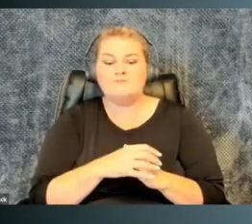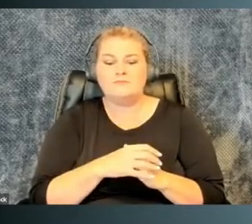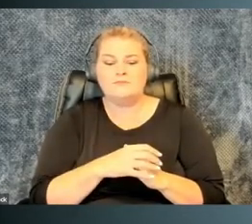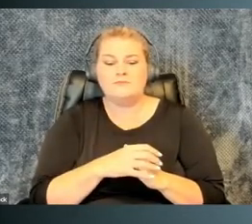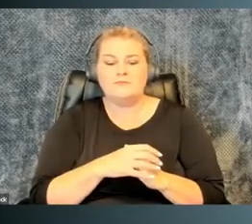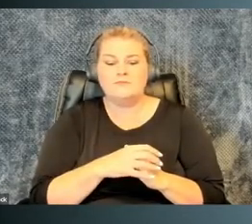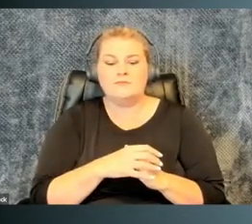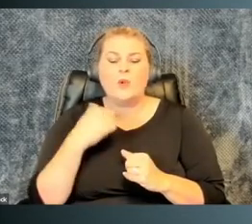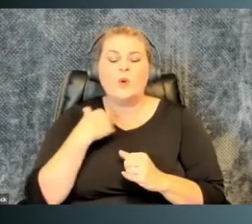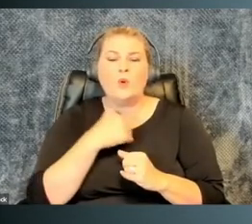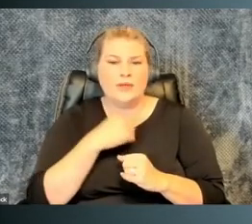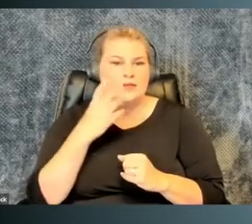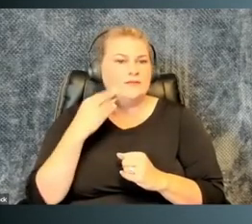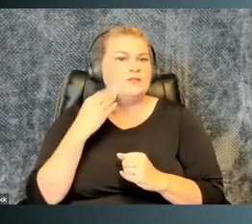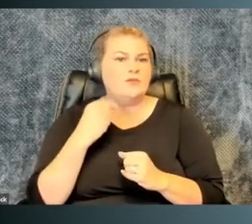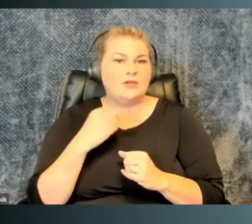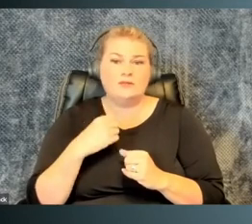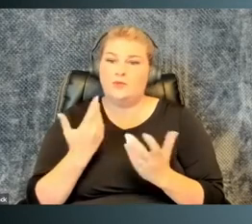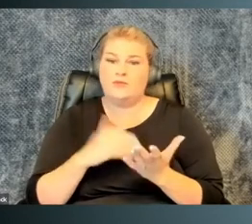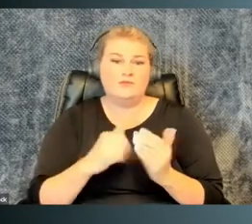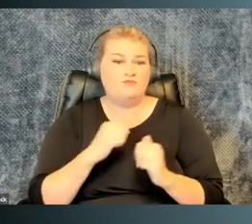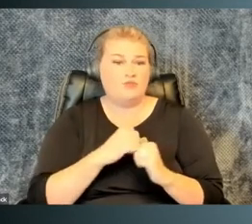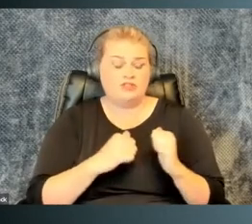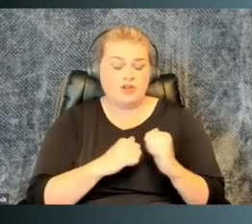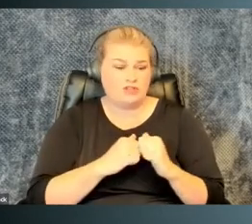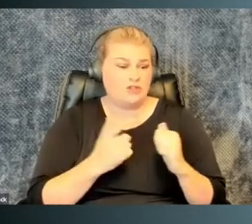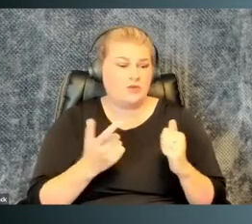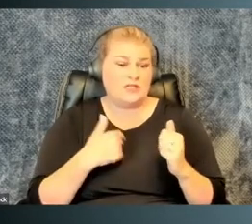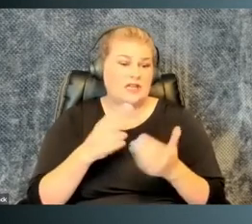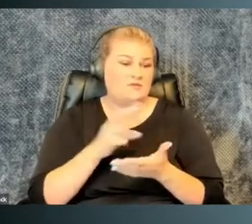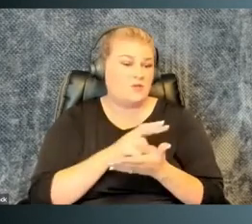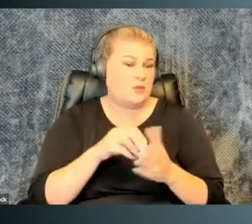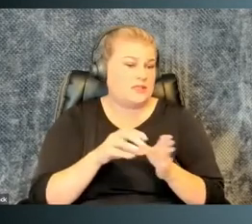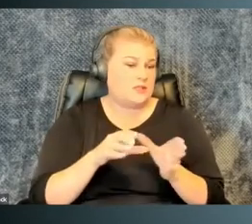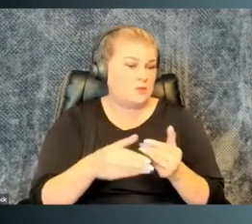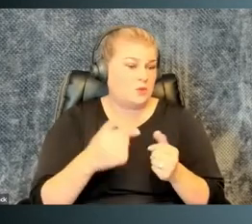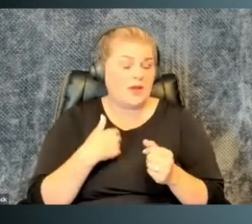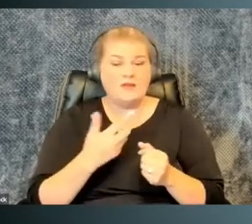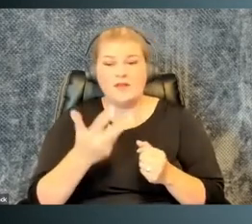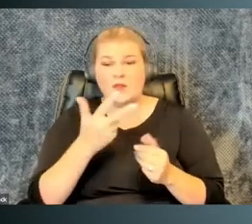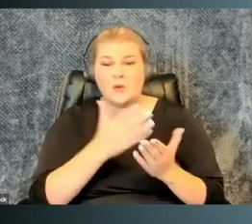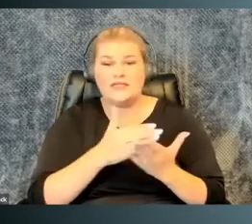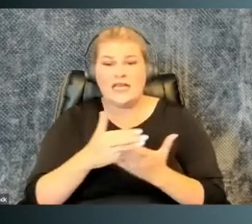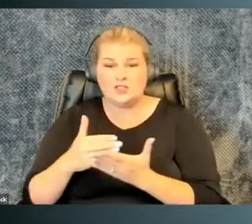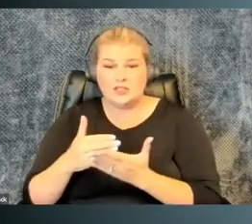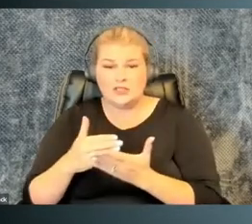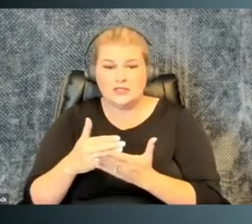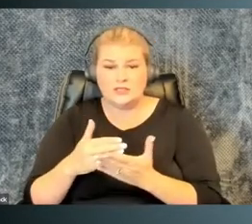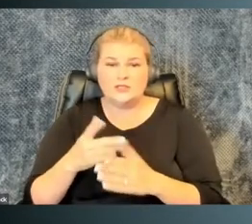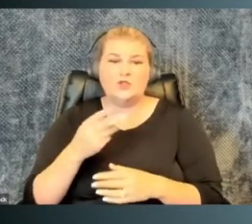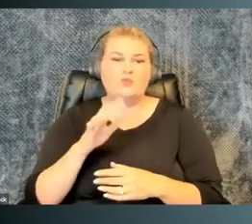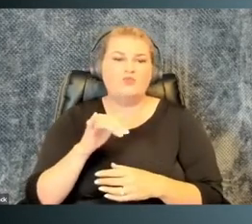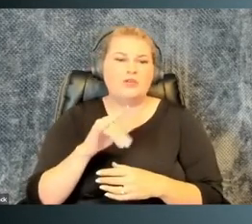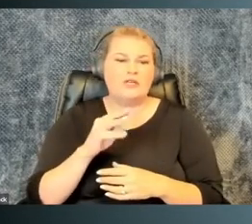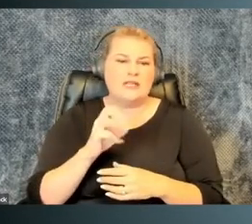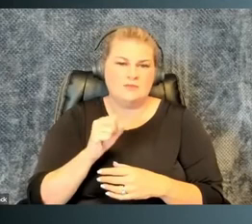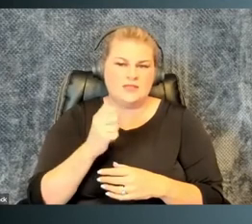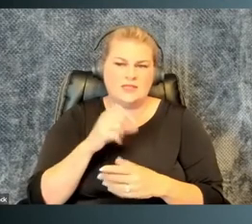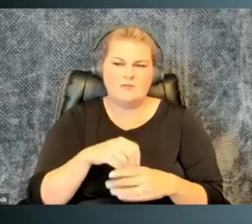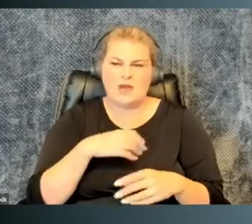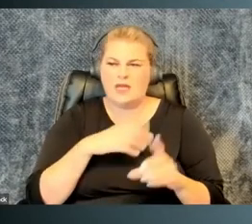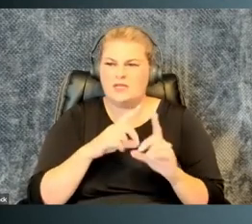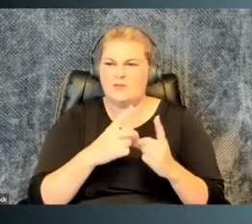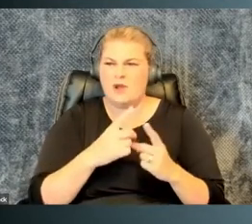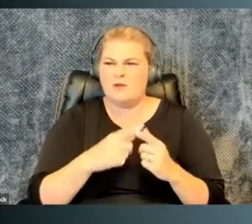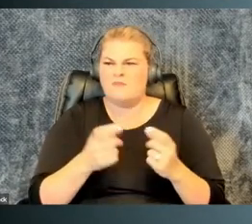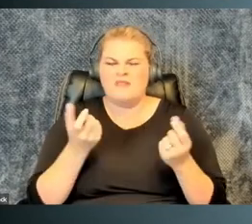And there have been times when we've restructured instead of two weeks in a room, it's there are three sections to